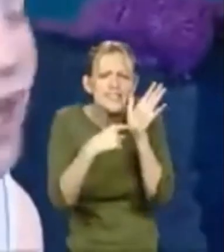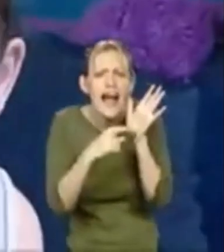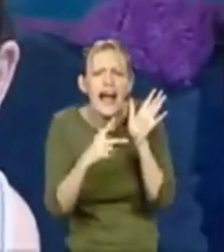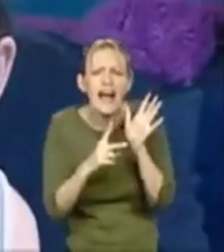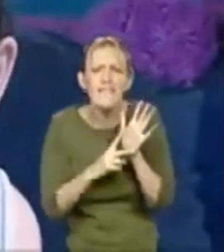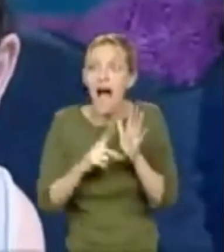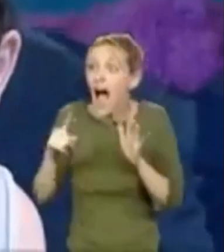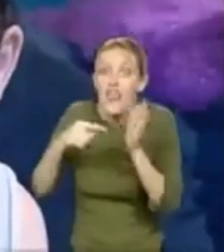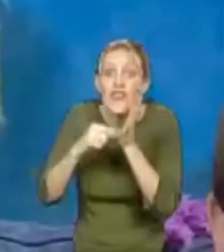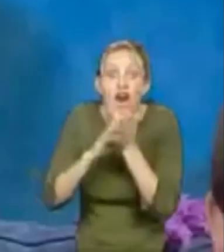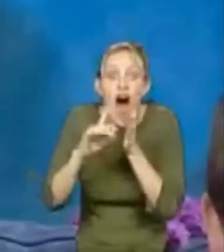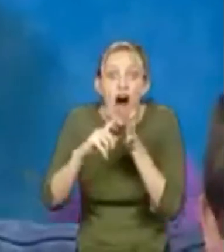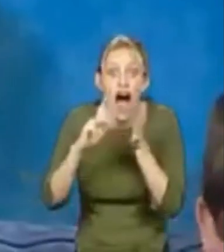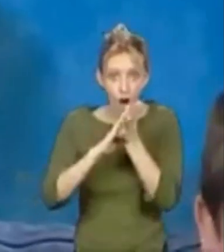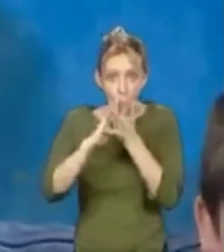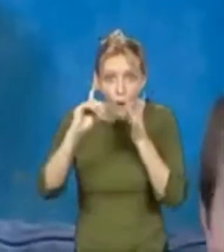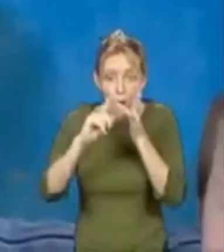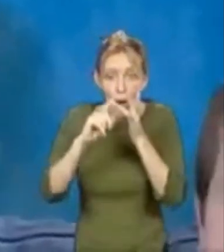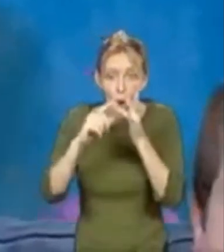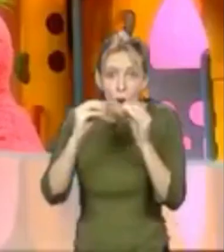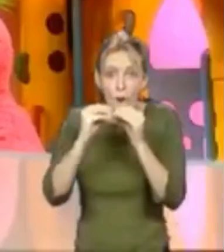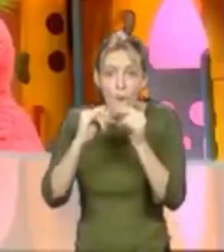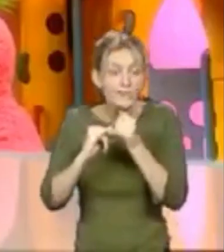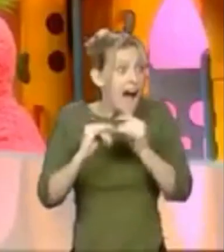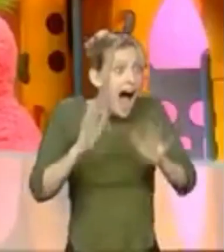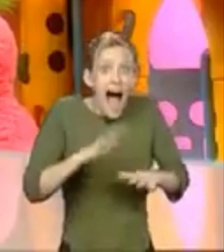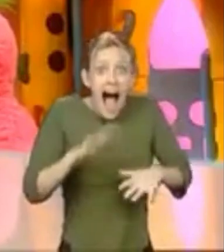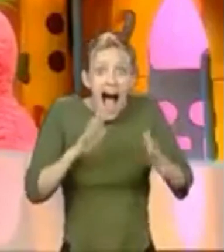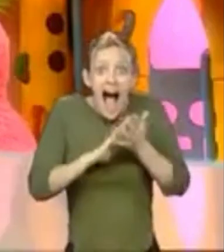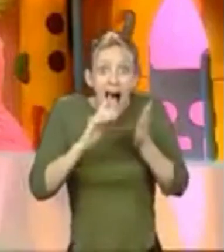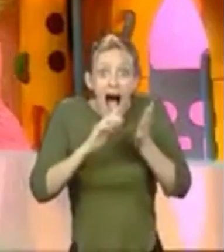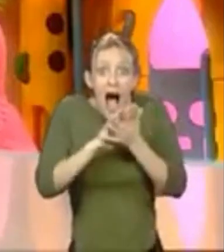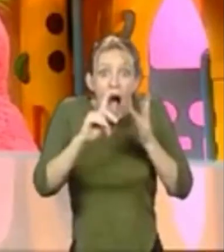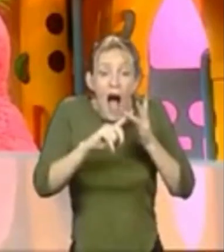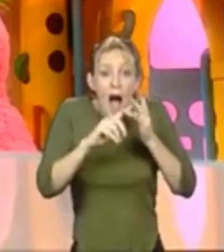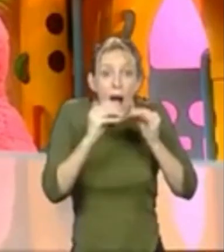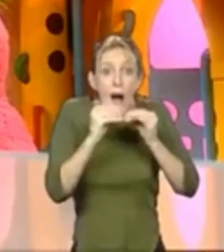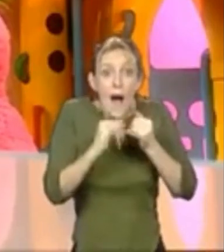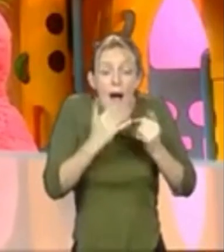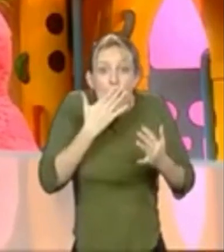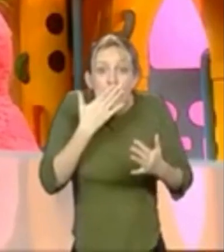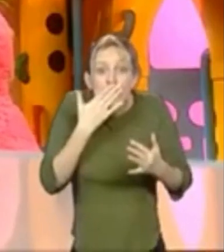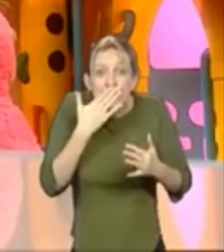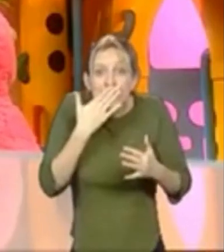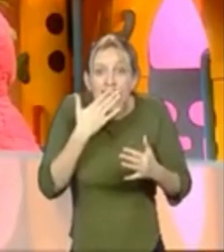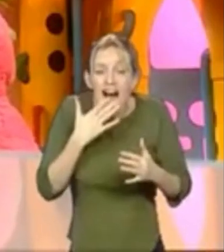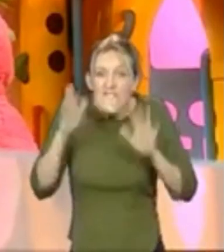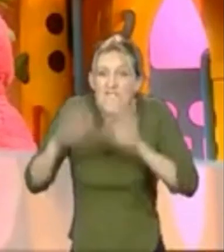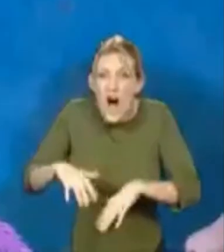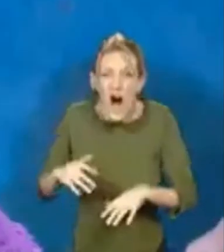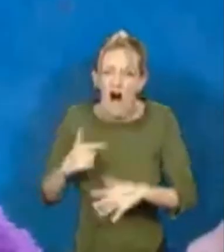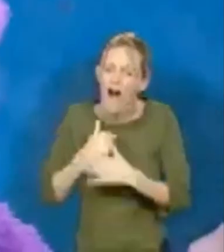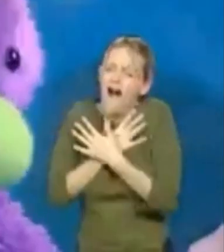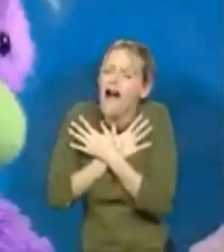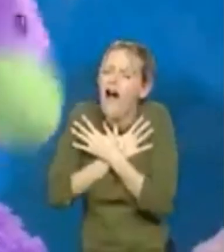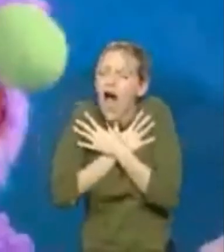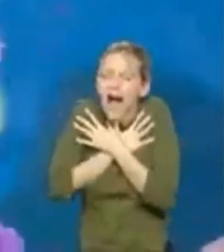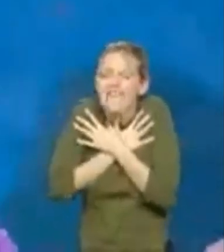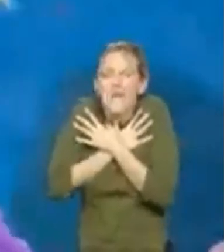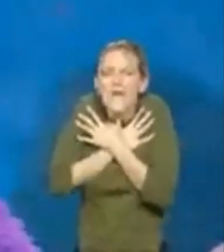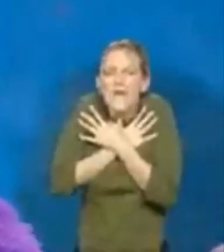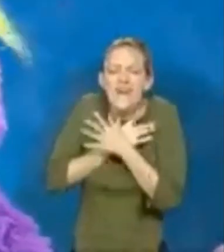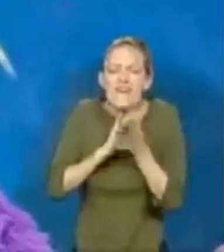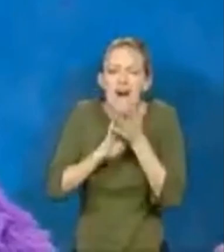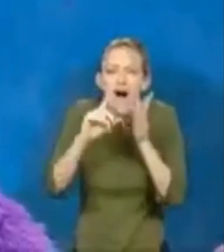It's the Hoops. The Hoops? Oops! Really? Of course, Ivor, we love the Hoops. The Hoops!